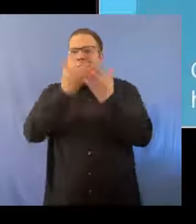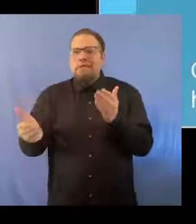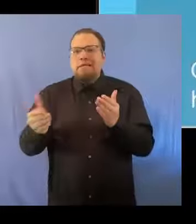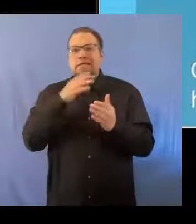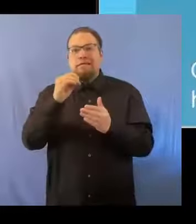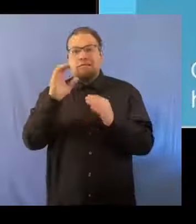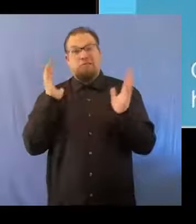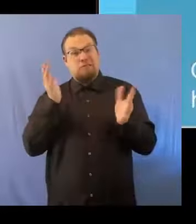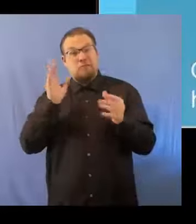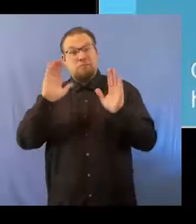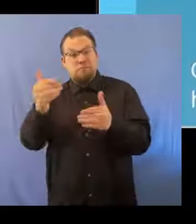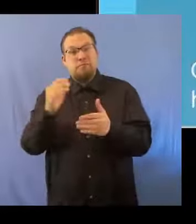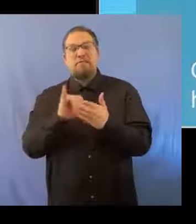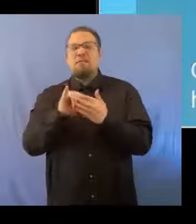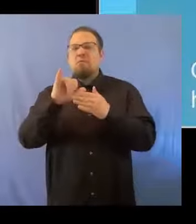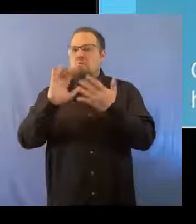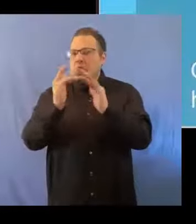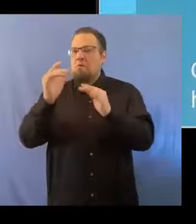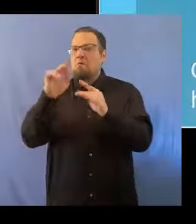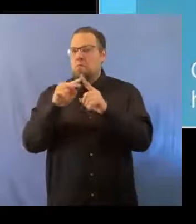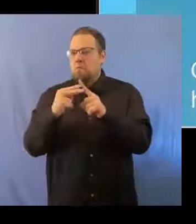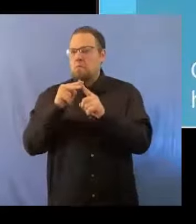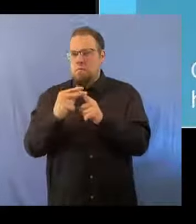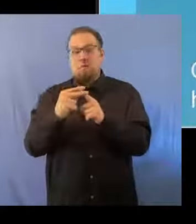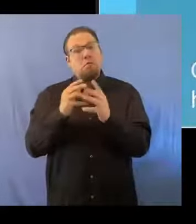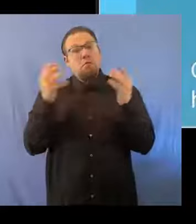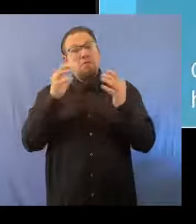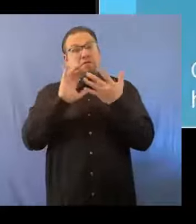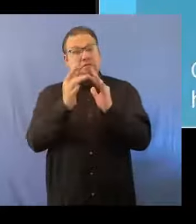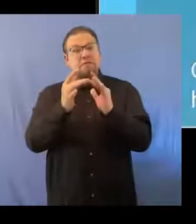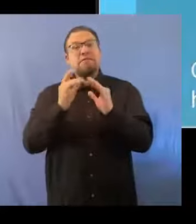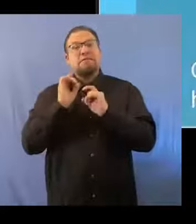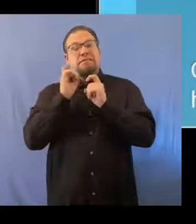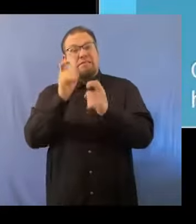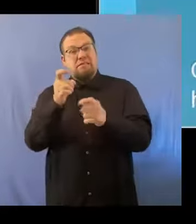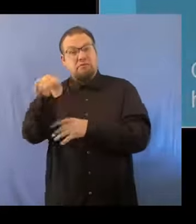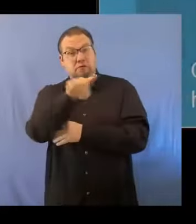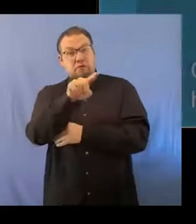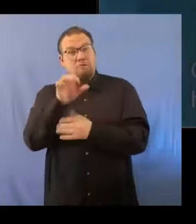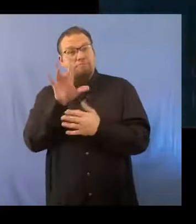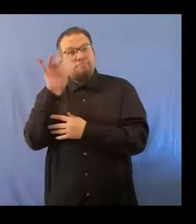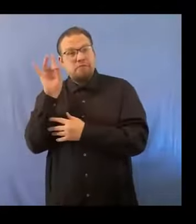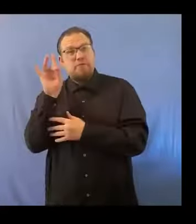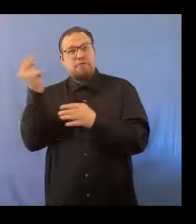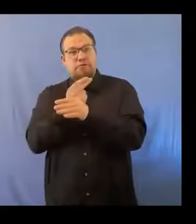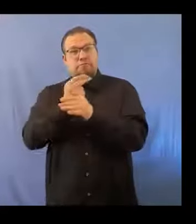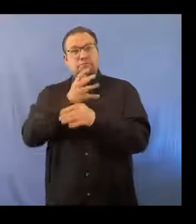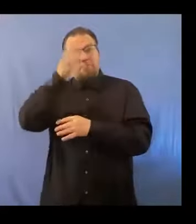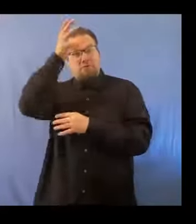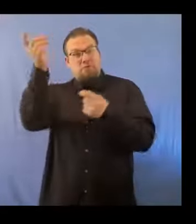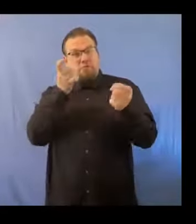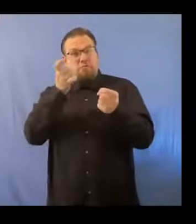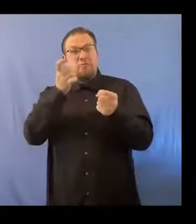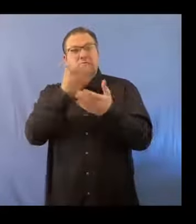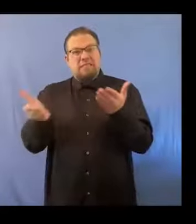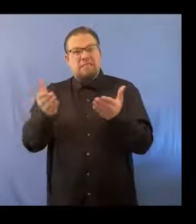is the use of online tools. Many internet service providers give parents options to use parental control features that limit internet sites your